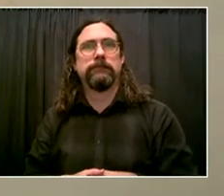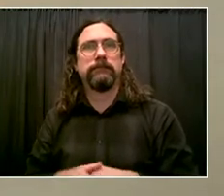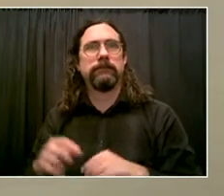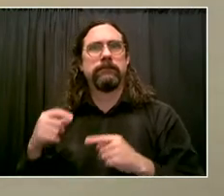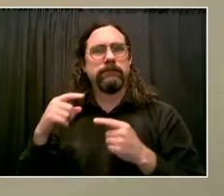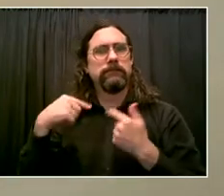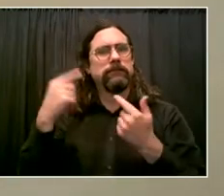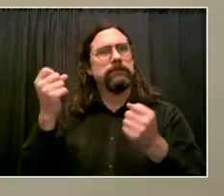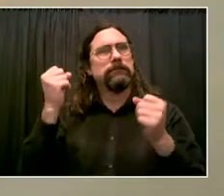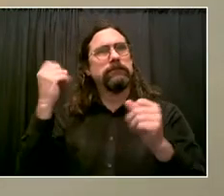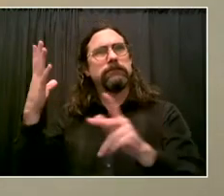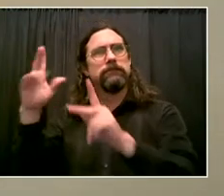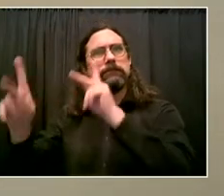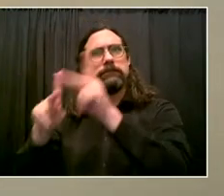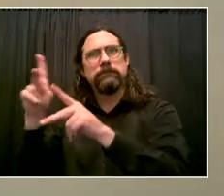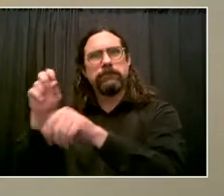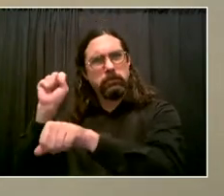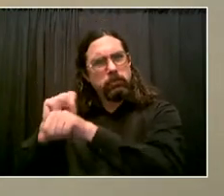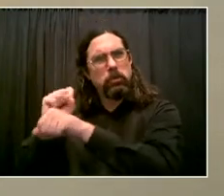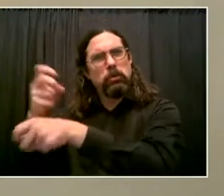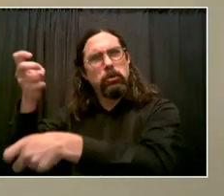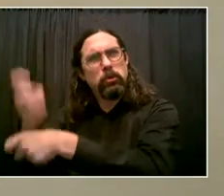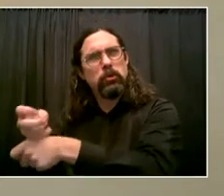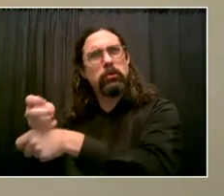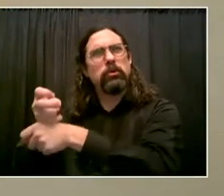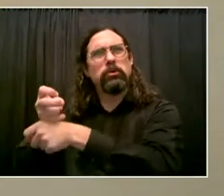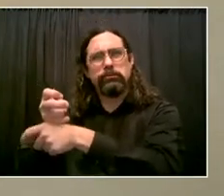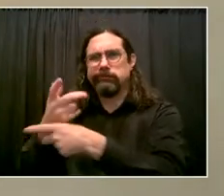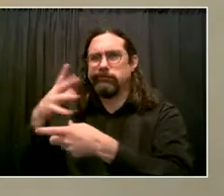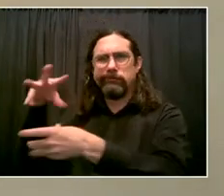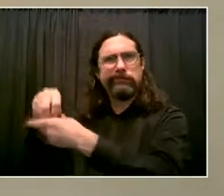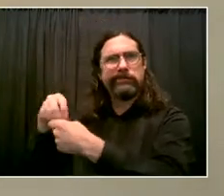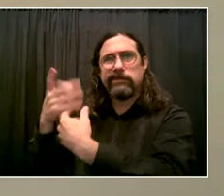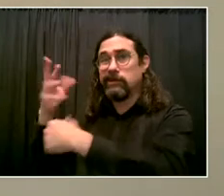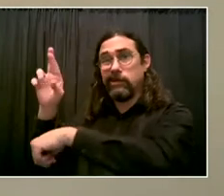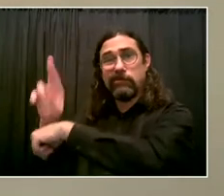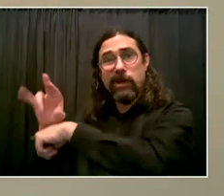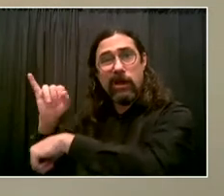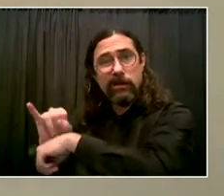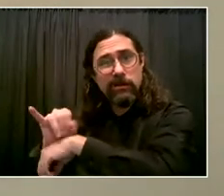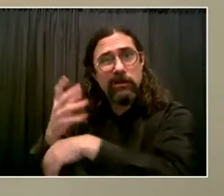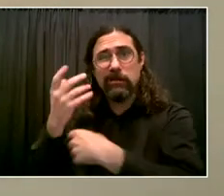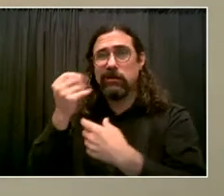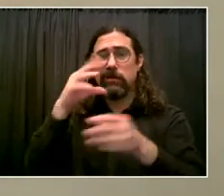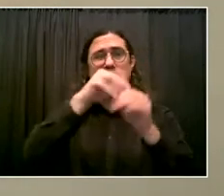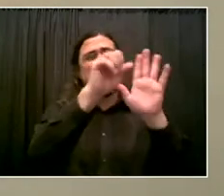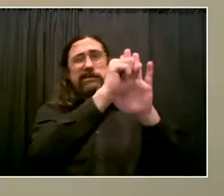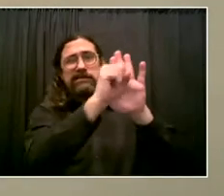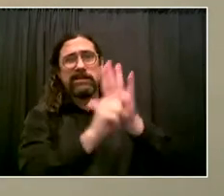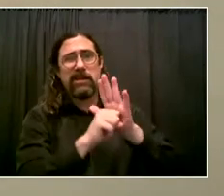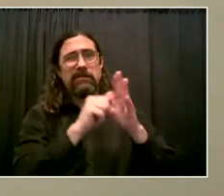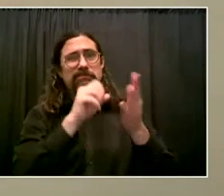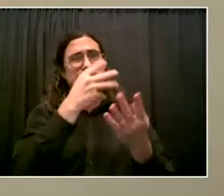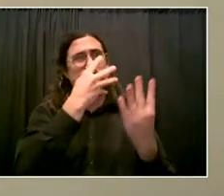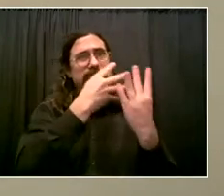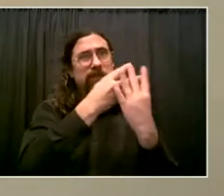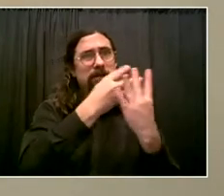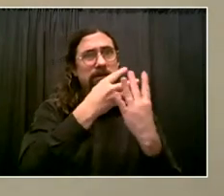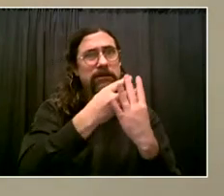state prison who don't have a place to go. And these hotels provided an opportunity for them to be restored.